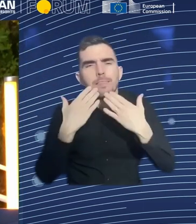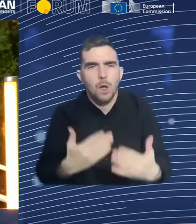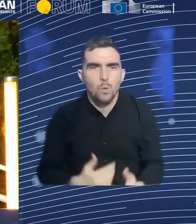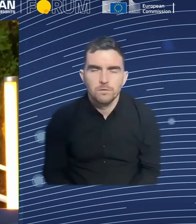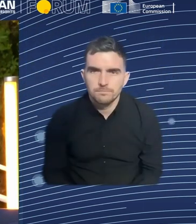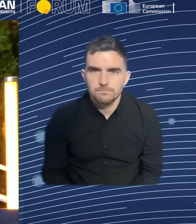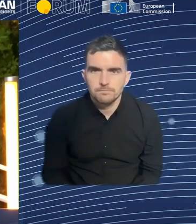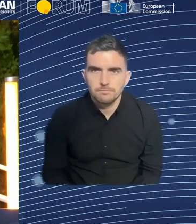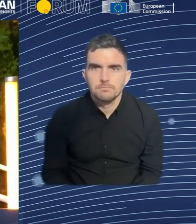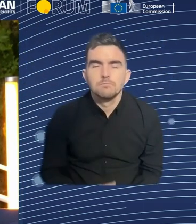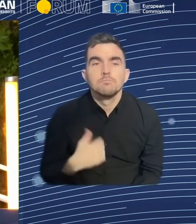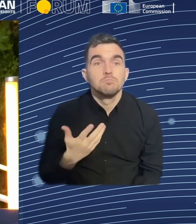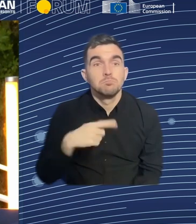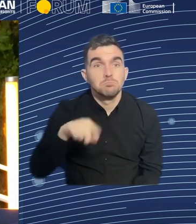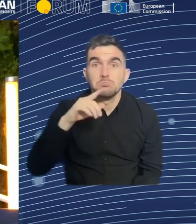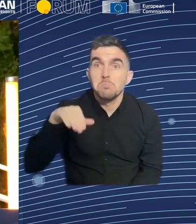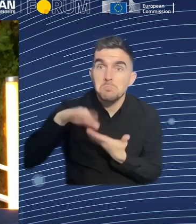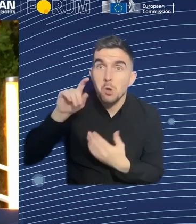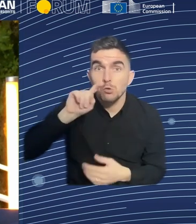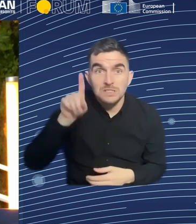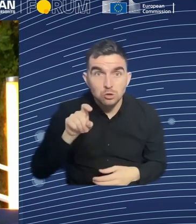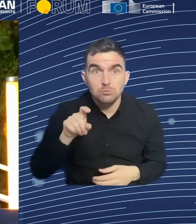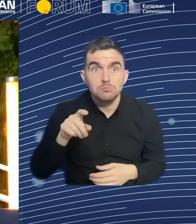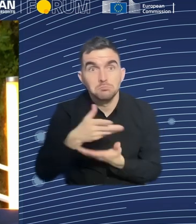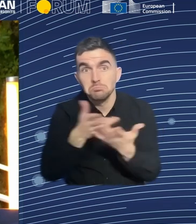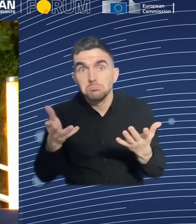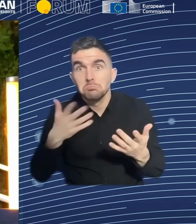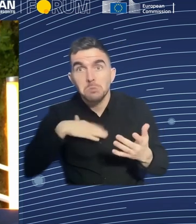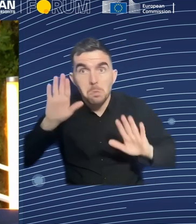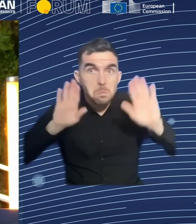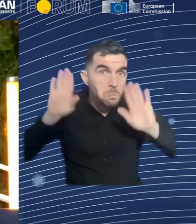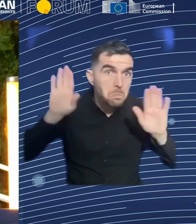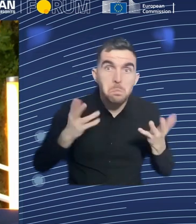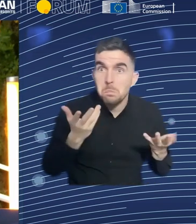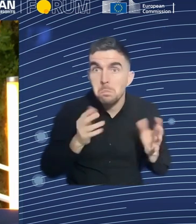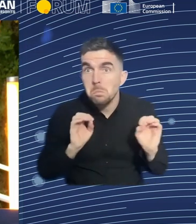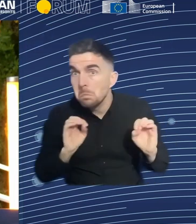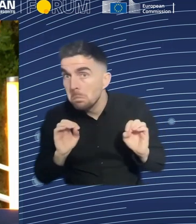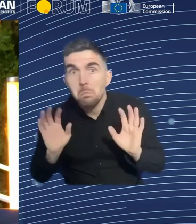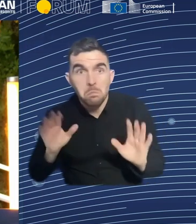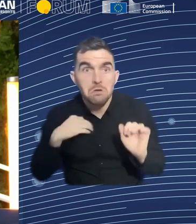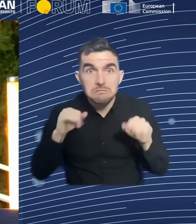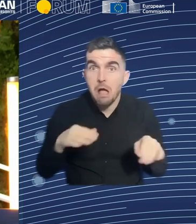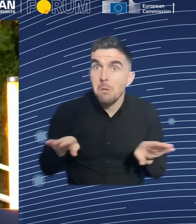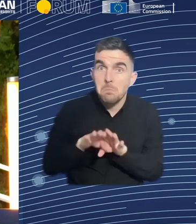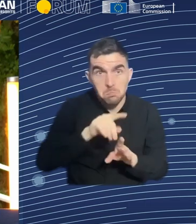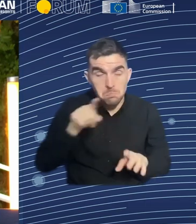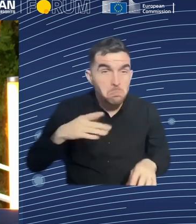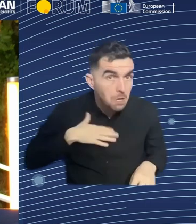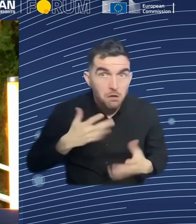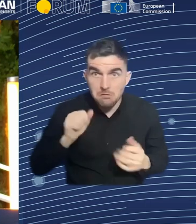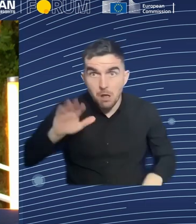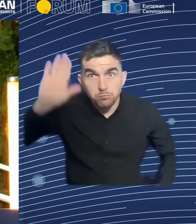session? Could you raise your hand if we do? We've got a question here, please.